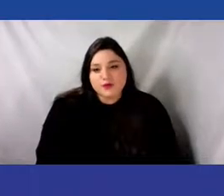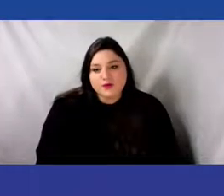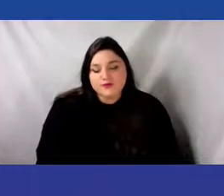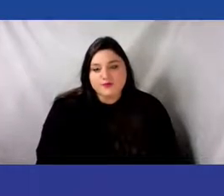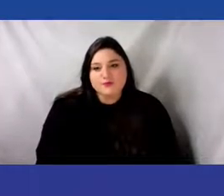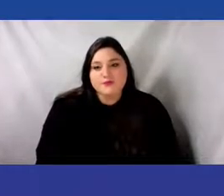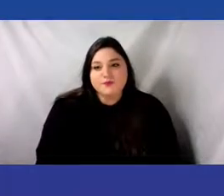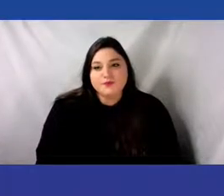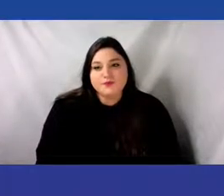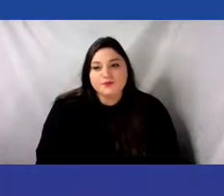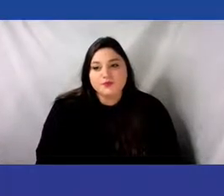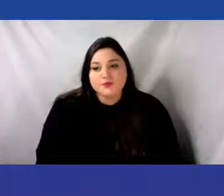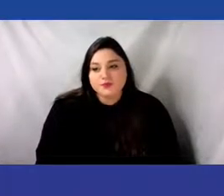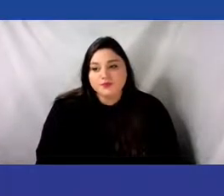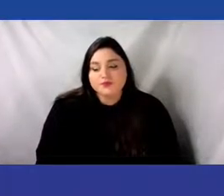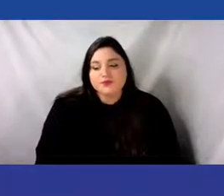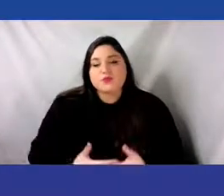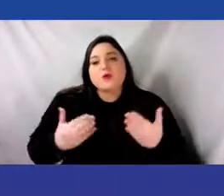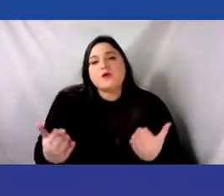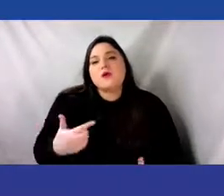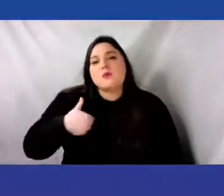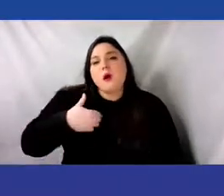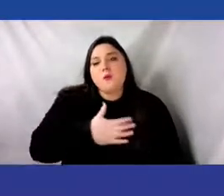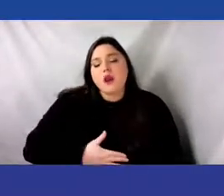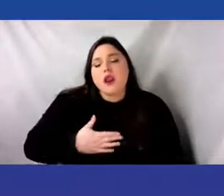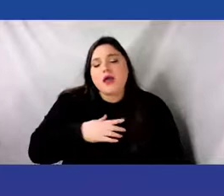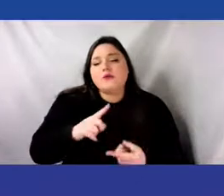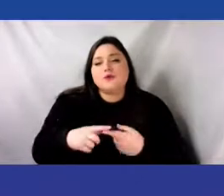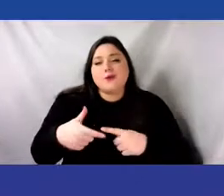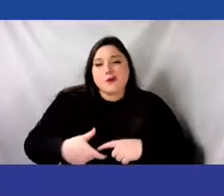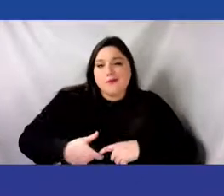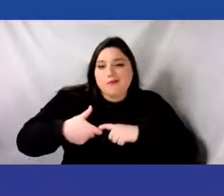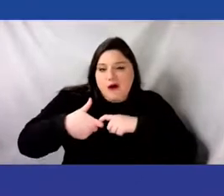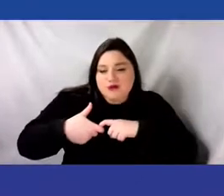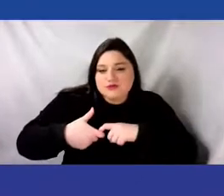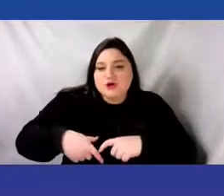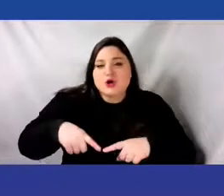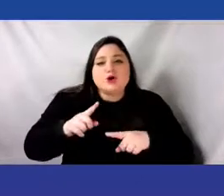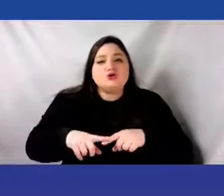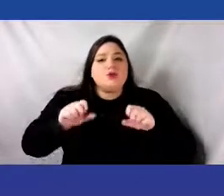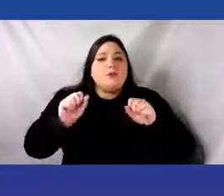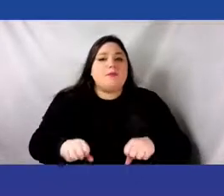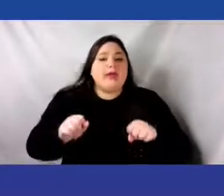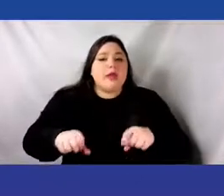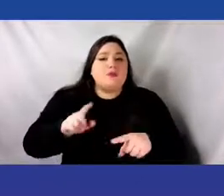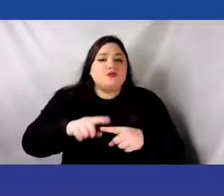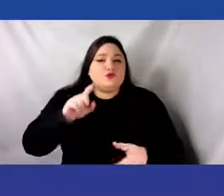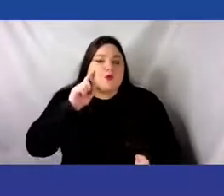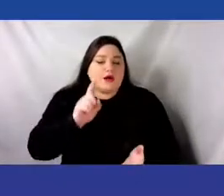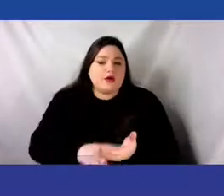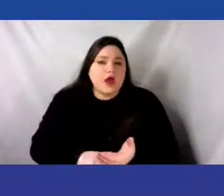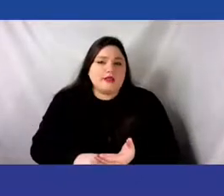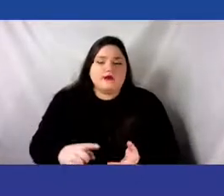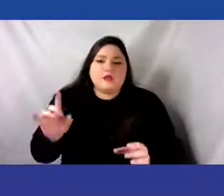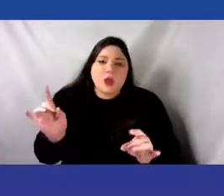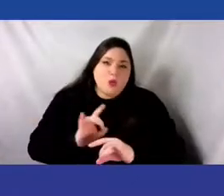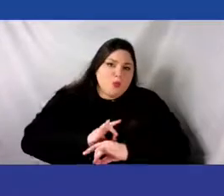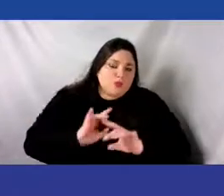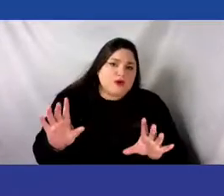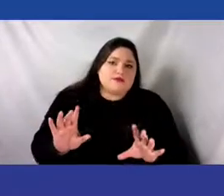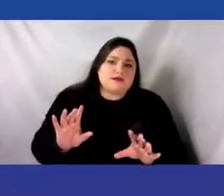acknowledge the recent brutal attack on a Filipina elder